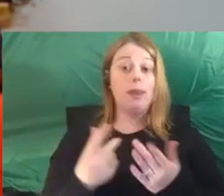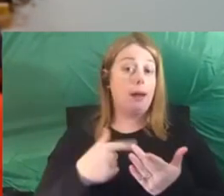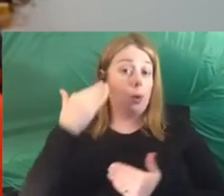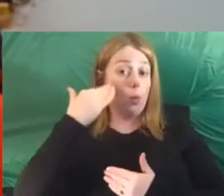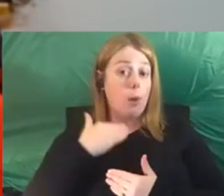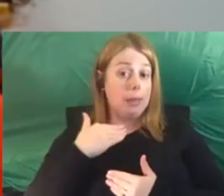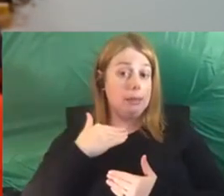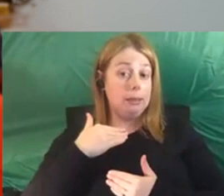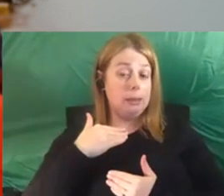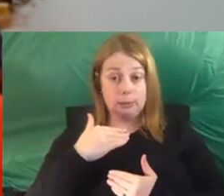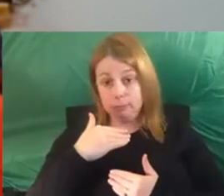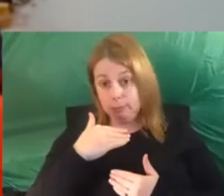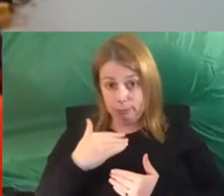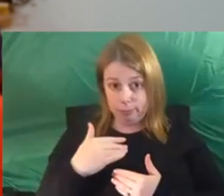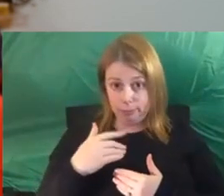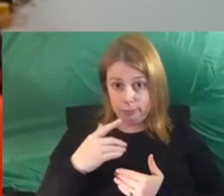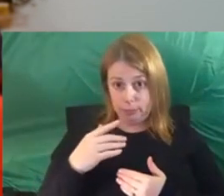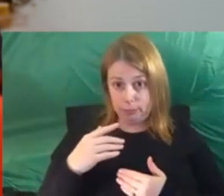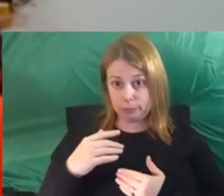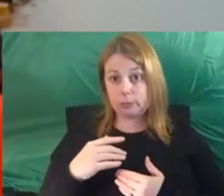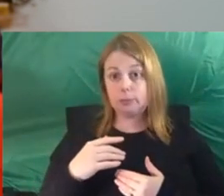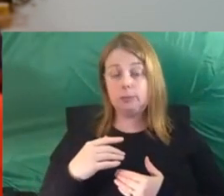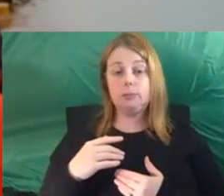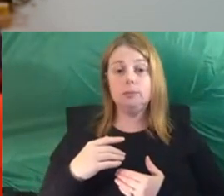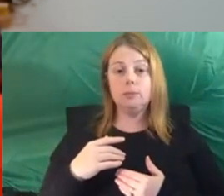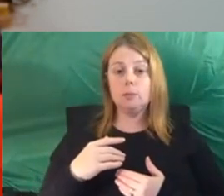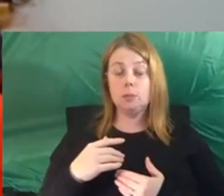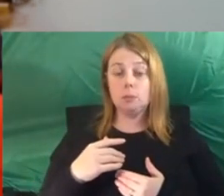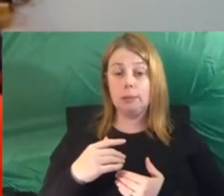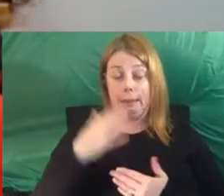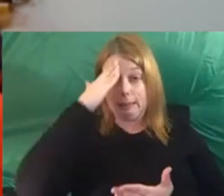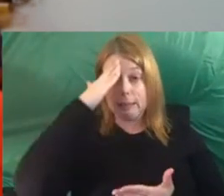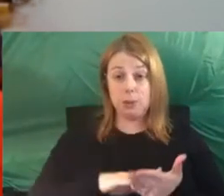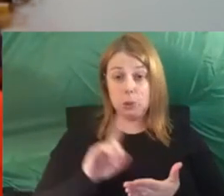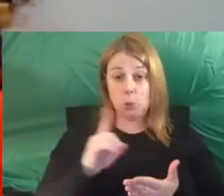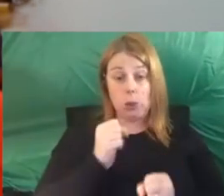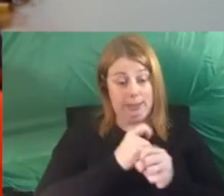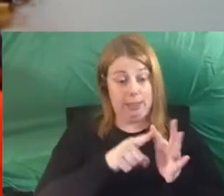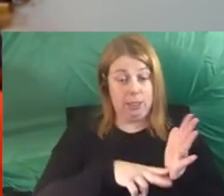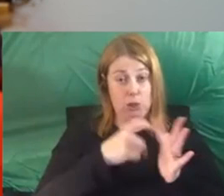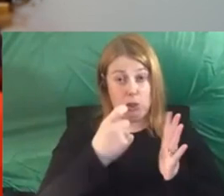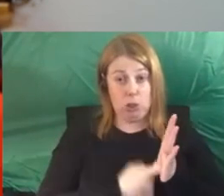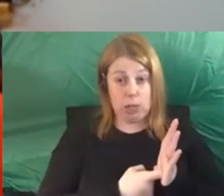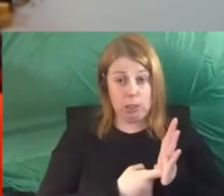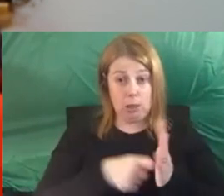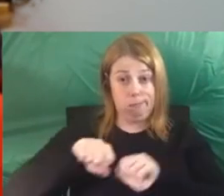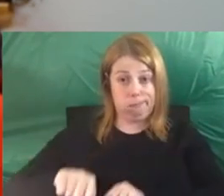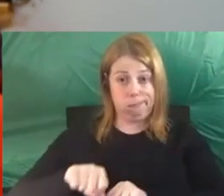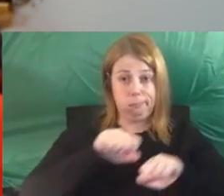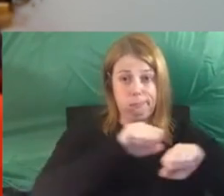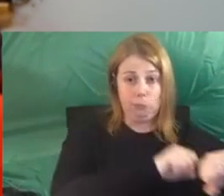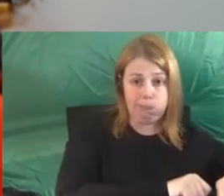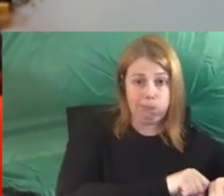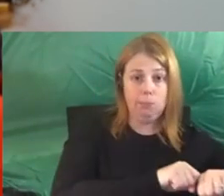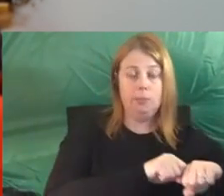area, was subject to extreme levels of gender bias and gender-based bullying and a lot of harassment on social